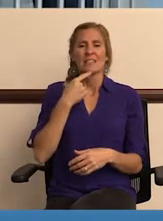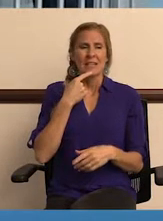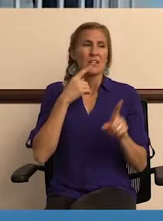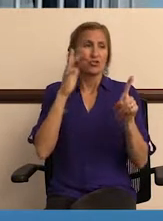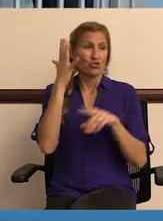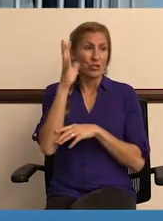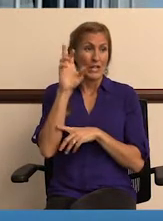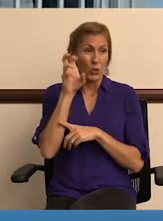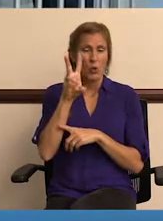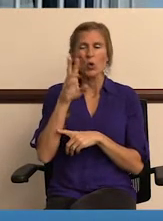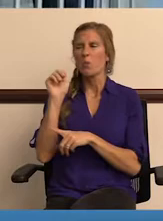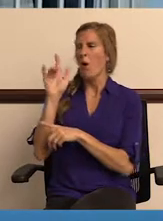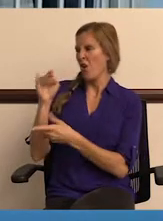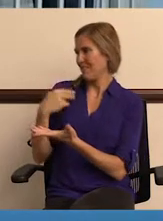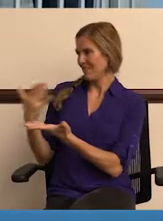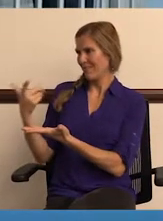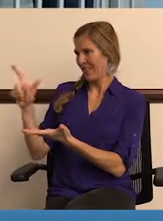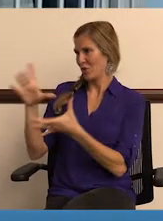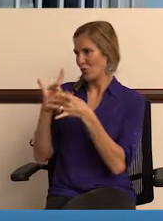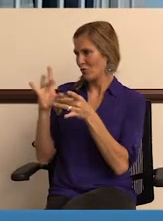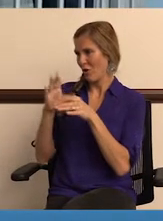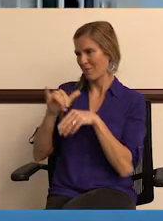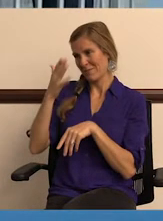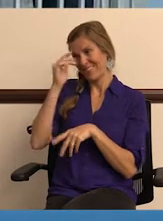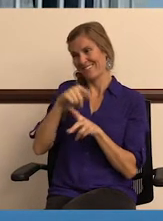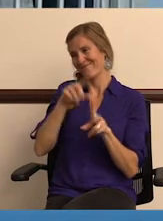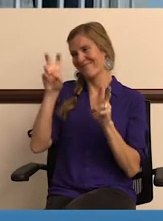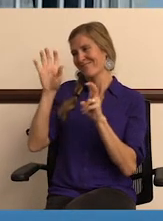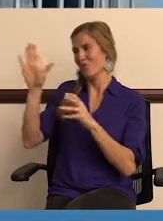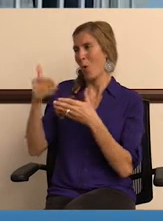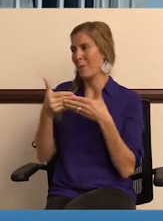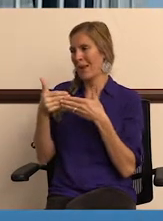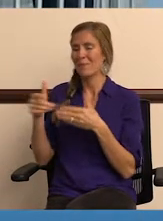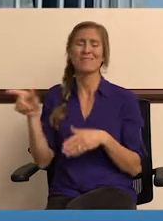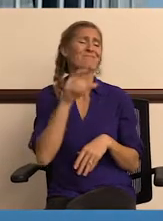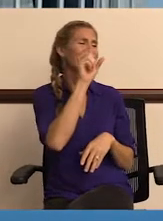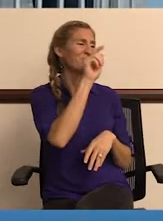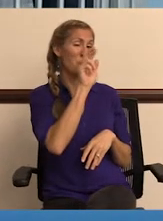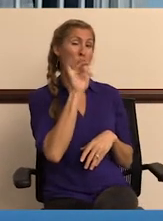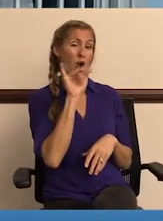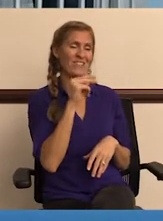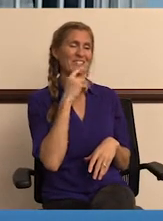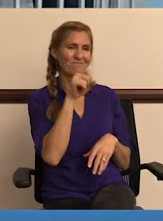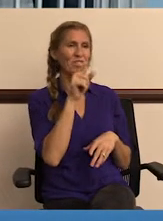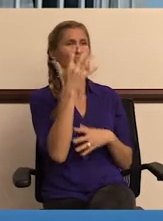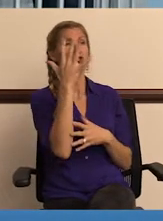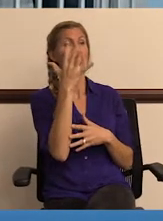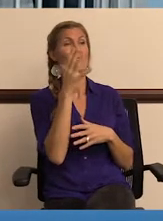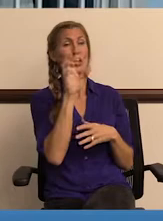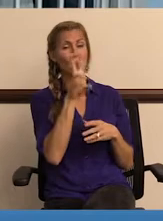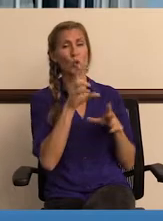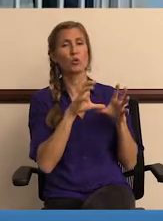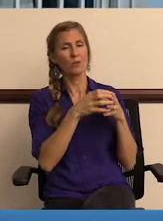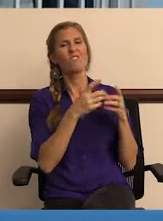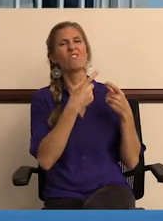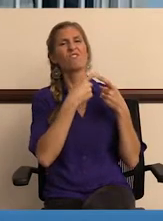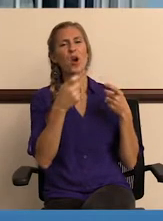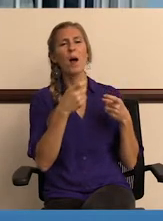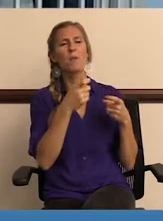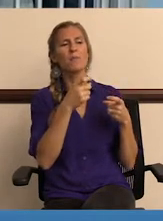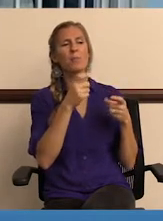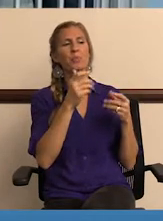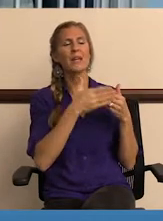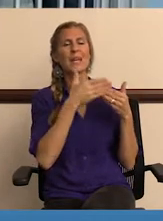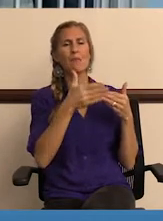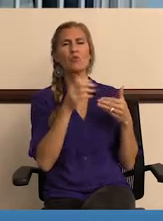All right, so like I said, tree crew, I'm going to let Marvin talk about this because this is kind of his baby, so. Yeah, the tree crew kind of developed from the